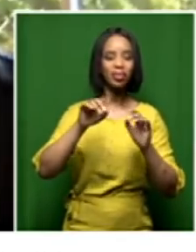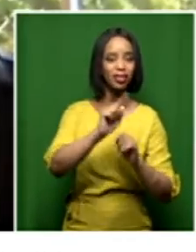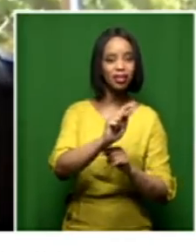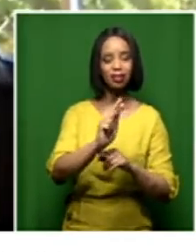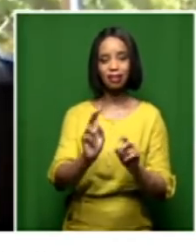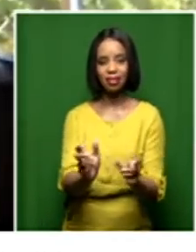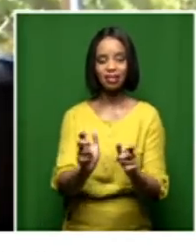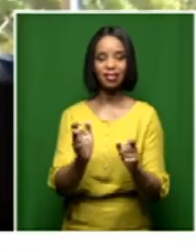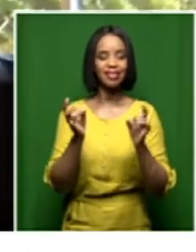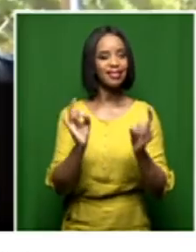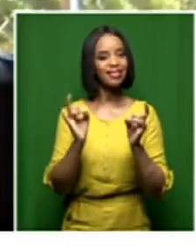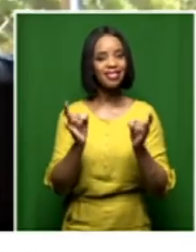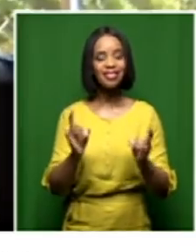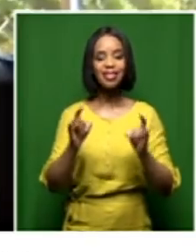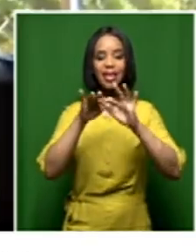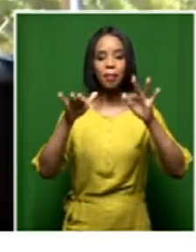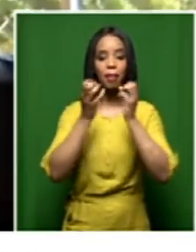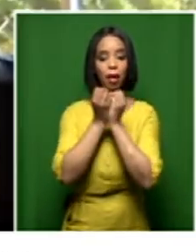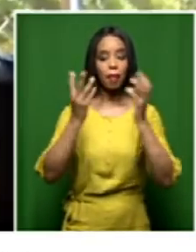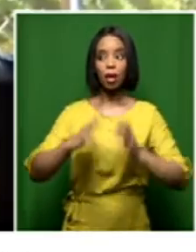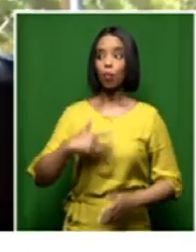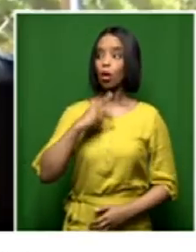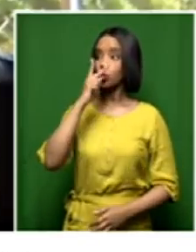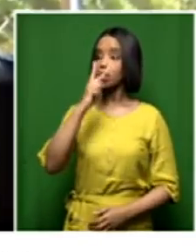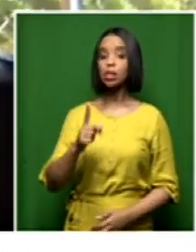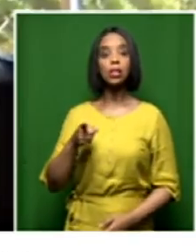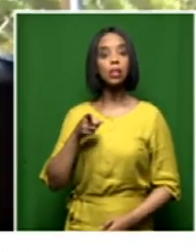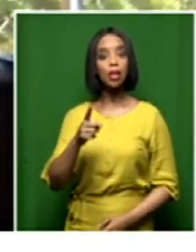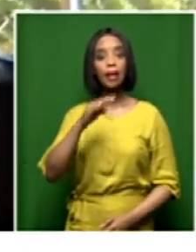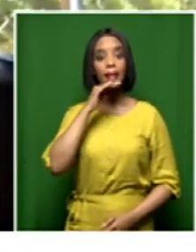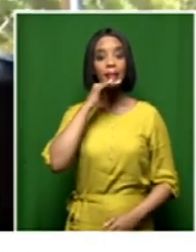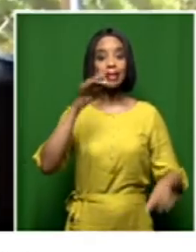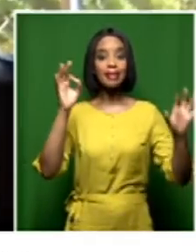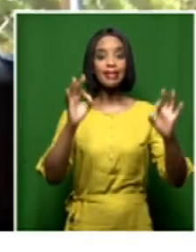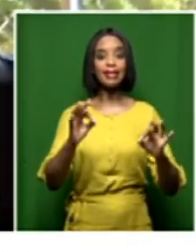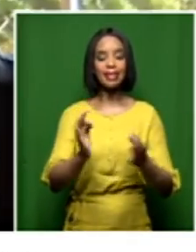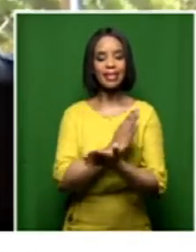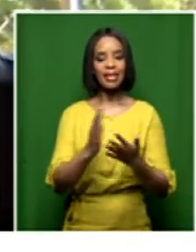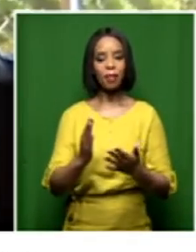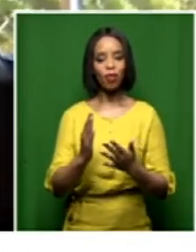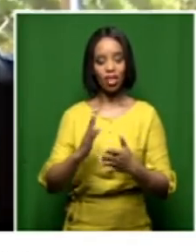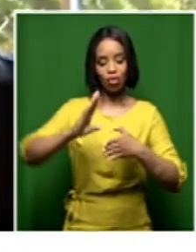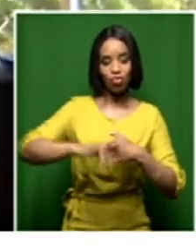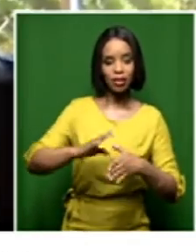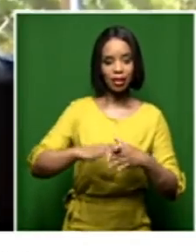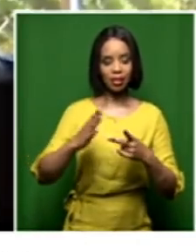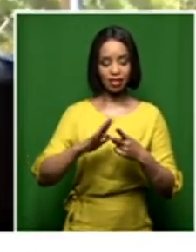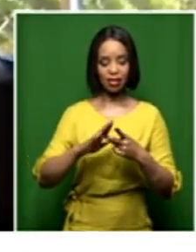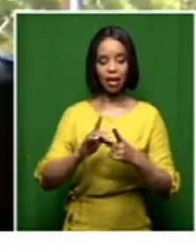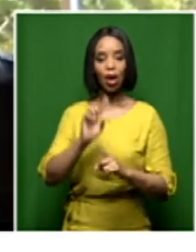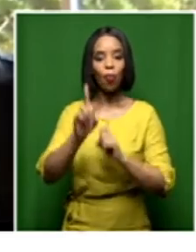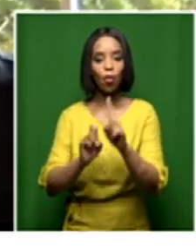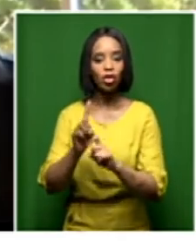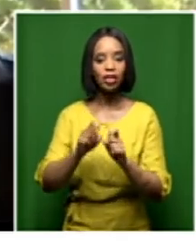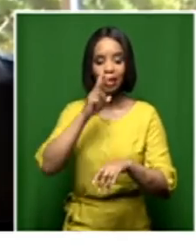wanted to see whether we'd be any wiser regarding some of the reasons and questions that needed detailed answers.